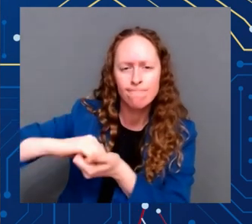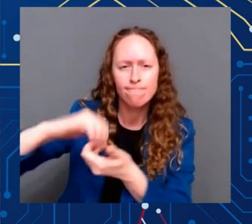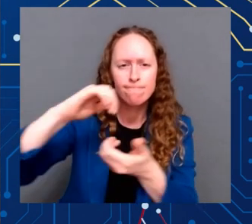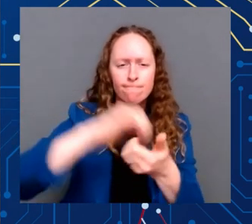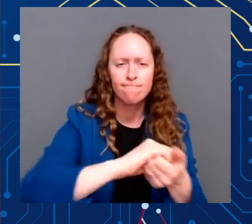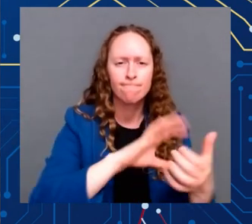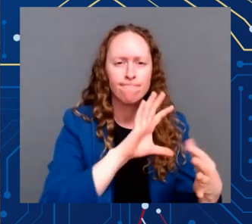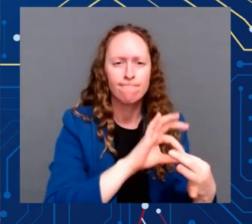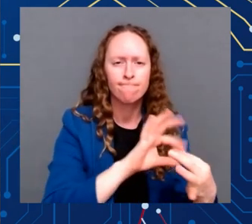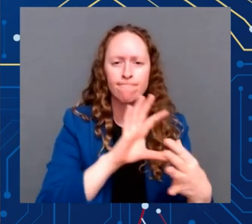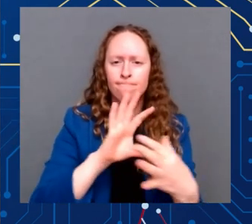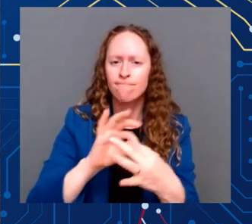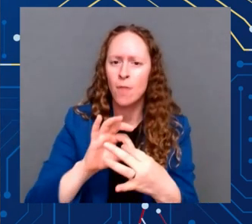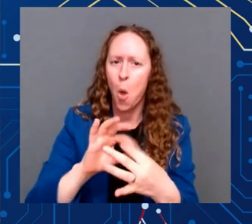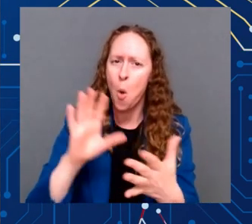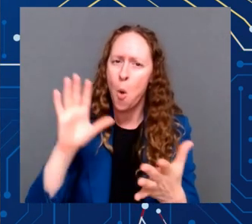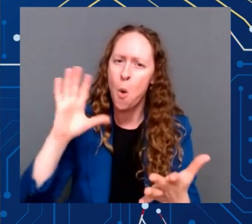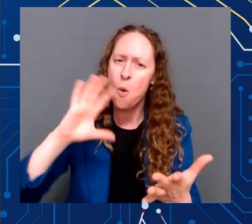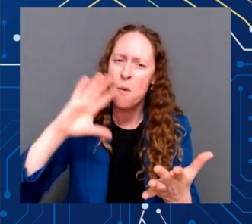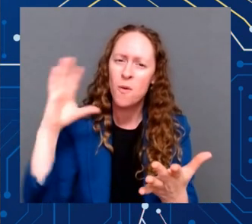urban, rural, suburban, and tribal.